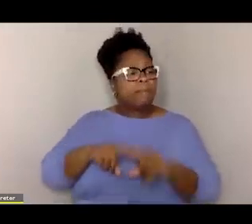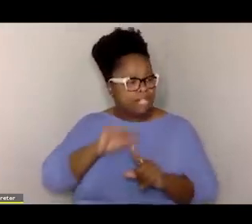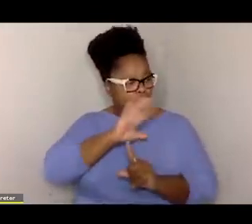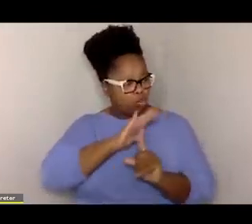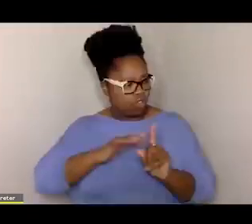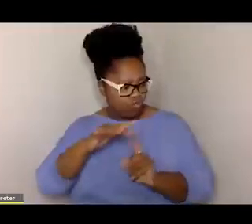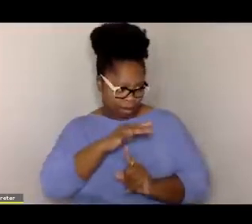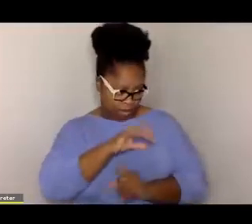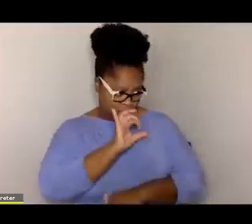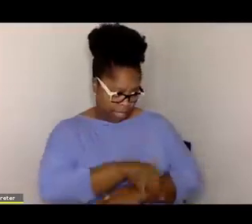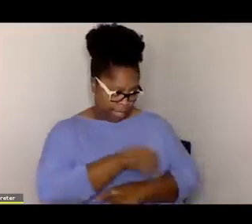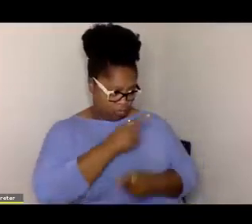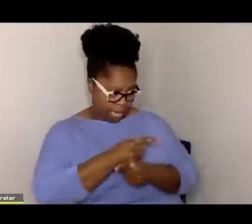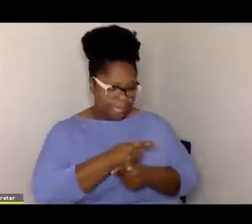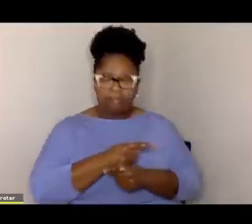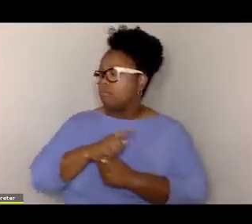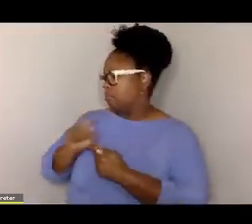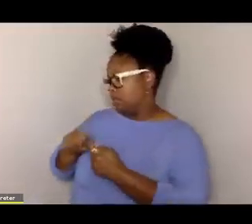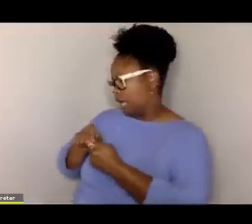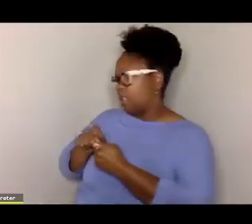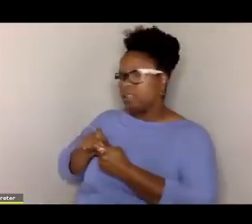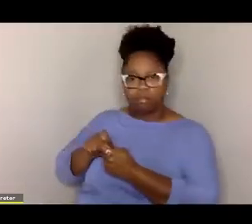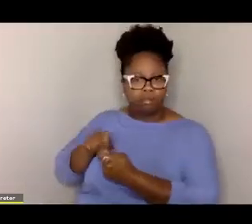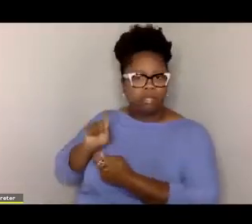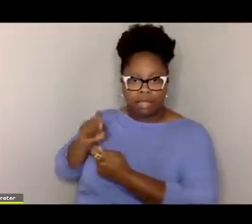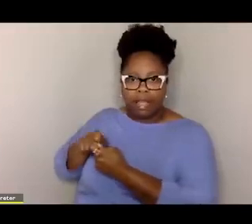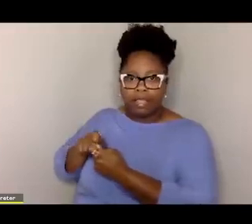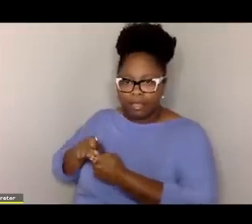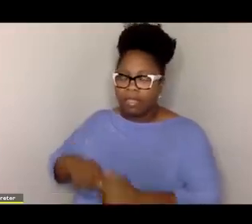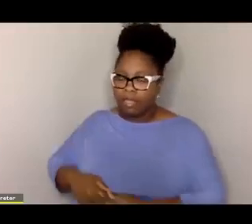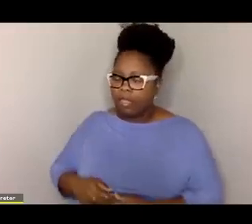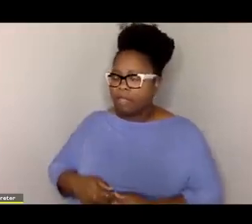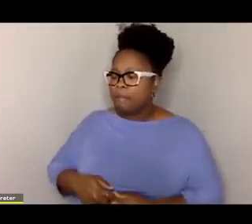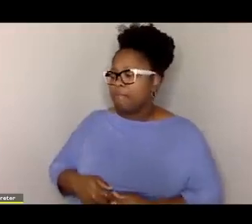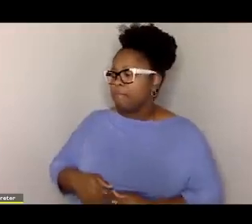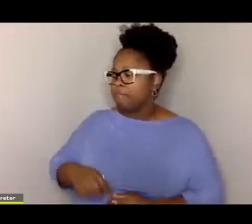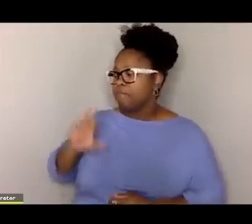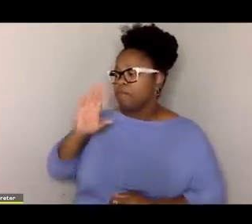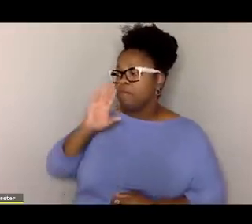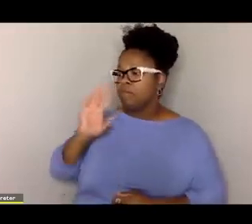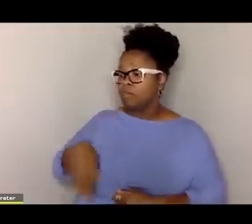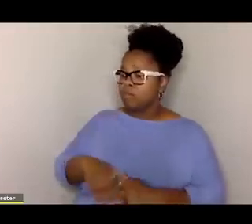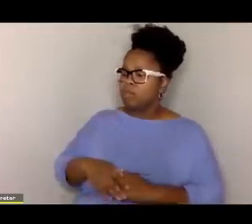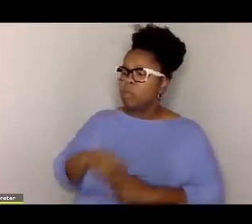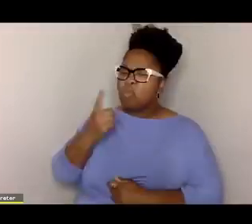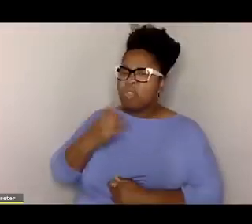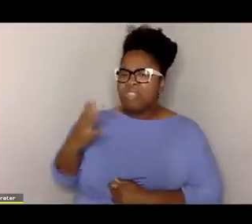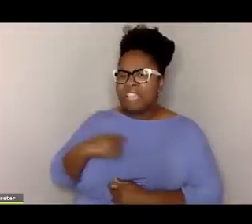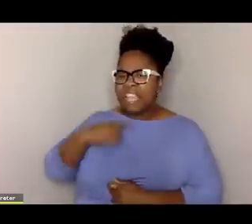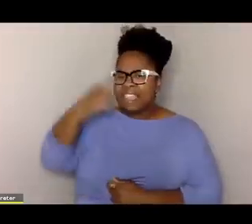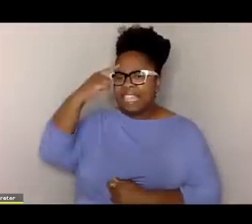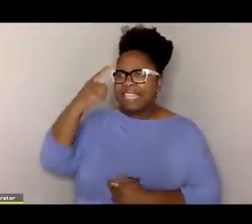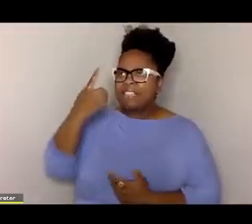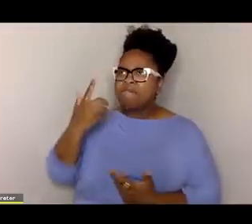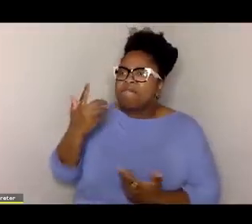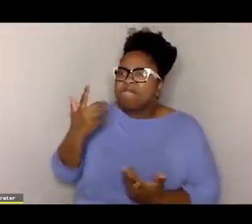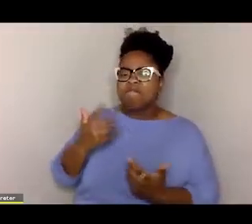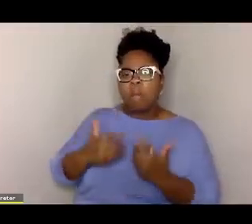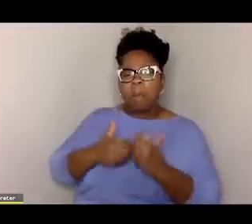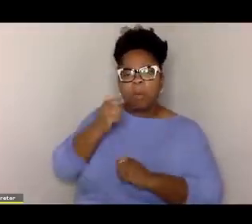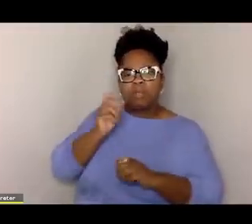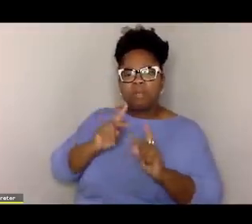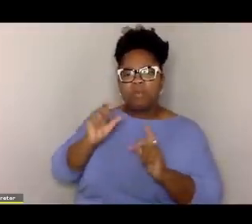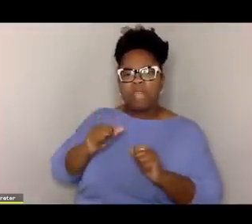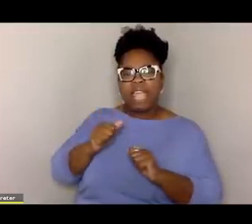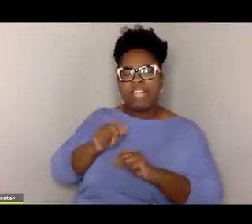what your surroundings are. That's what I hear you saying. Exactly. Exactly. You know, and one of the things that I think just about